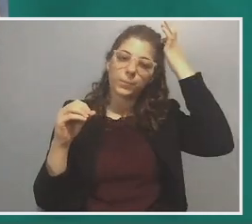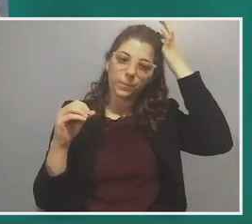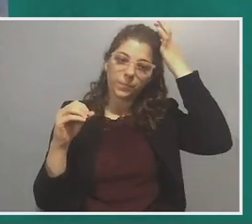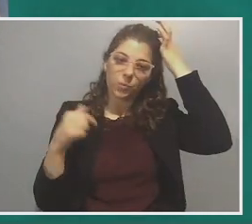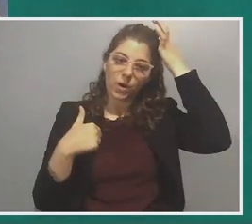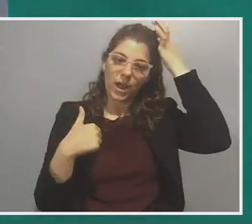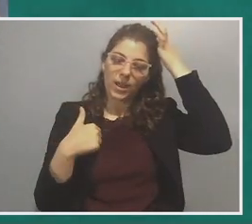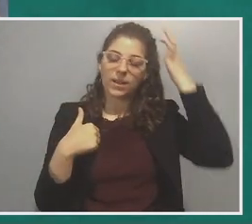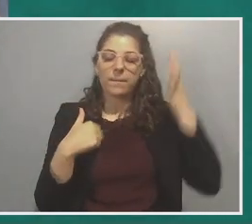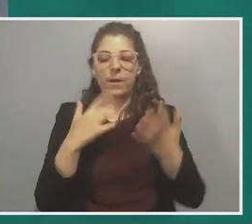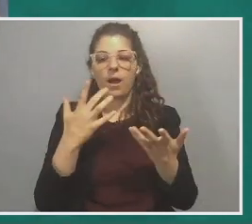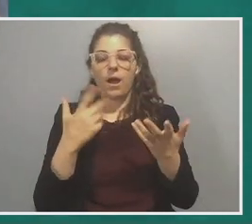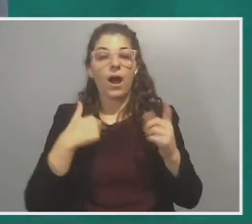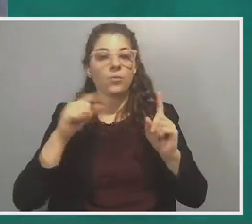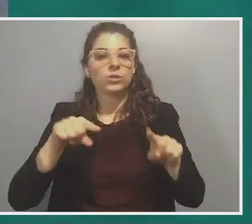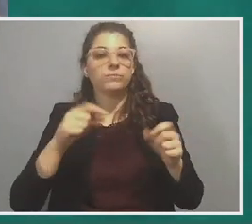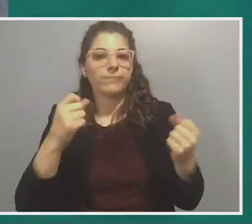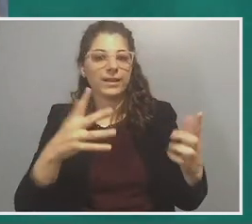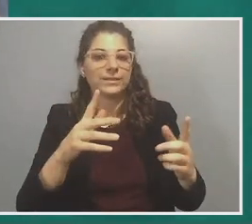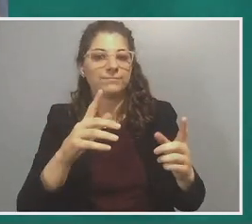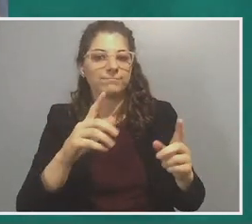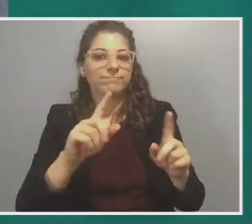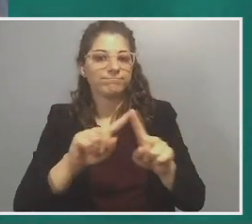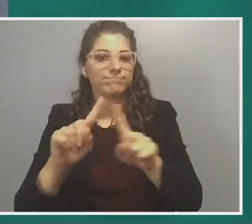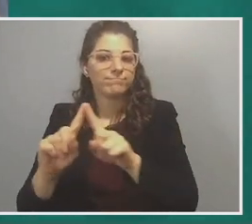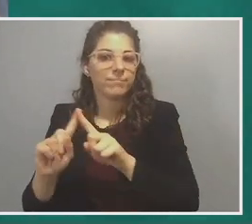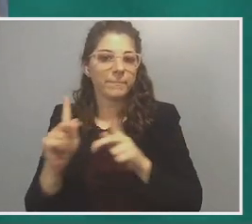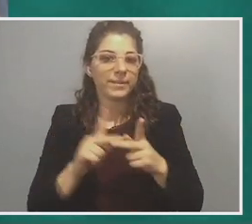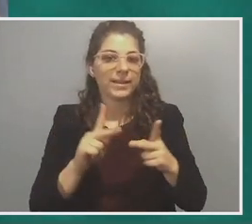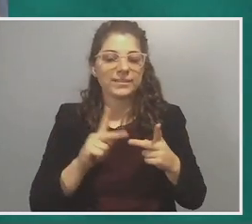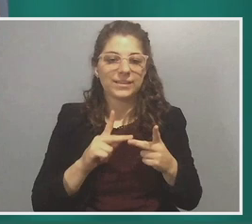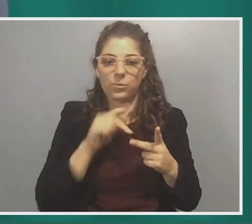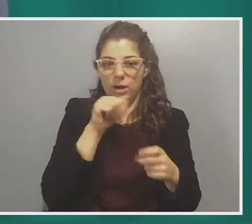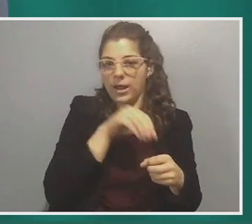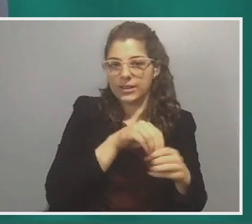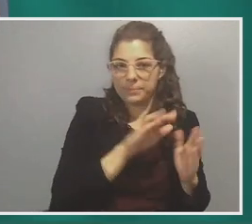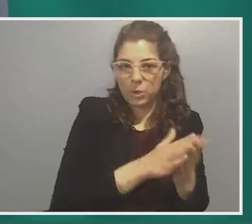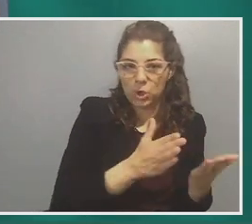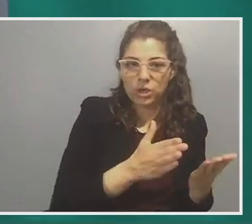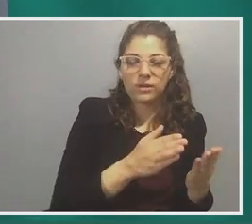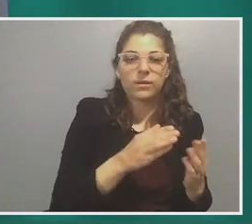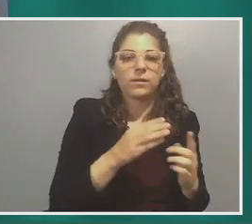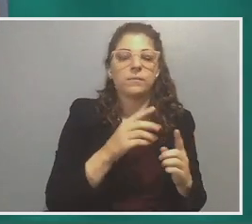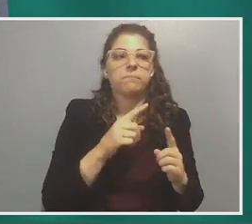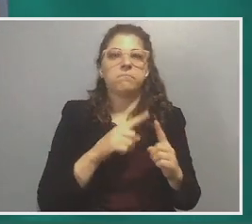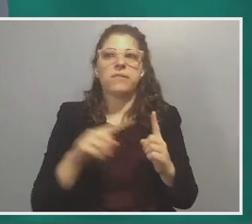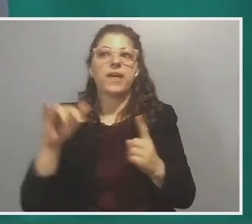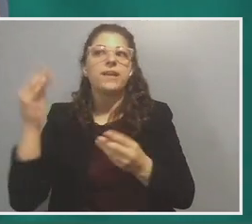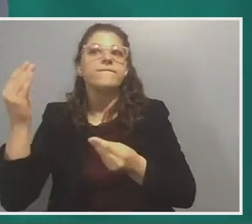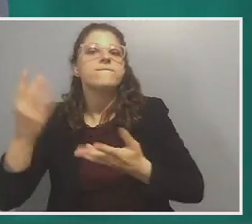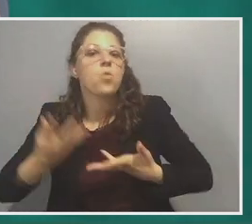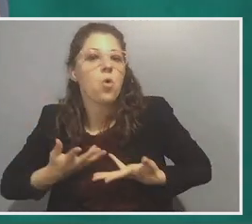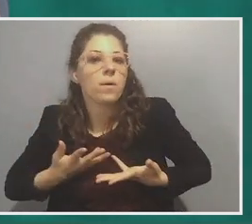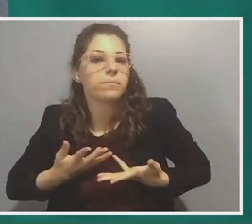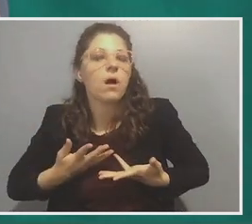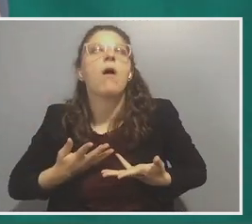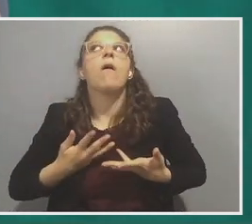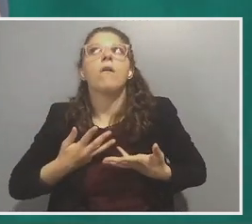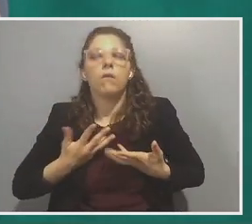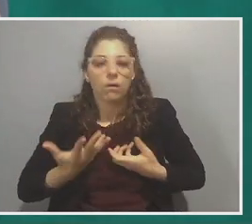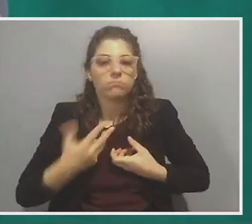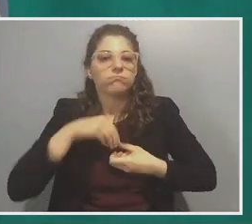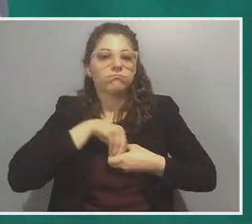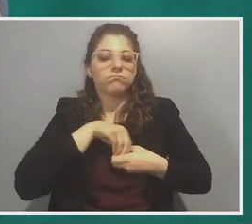you know, part of, I went to dozens of places that ended, didn't end up in the book. Um, but that very much informed how I wrote about certain places. And,